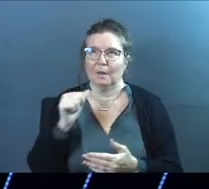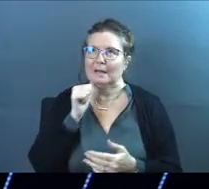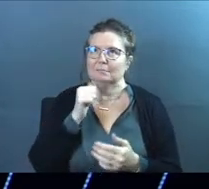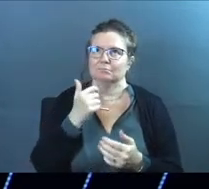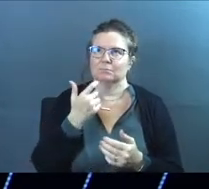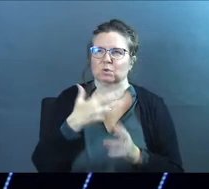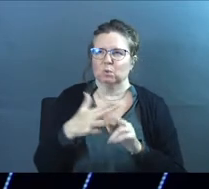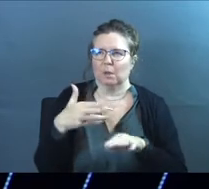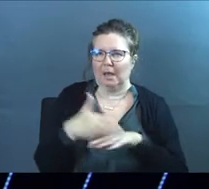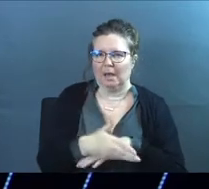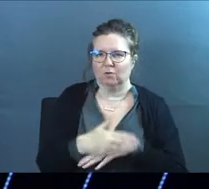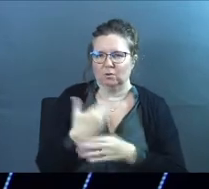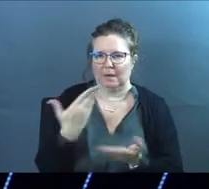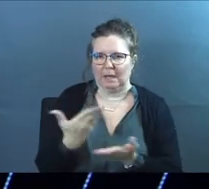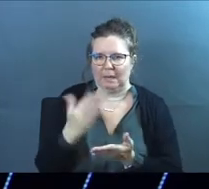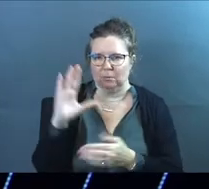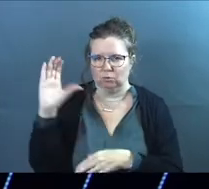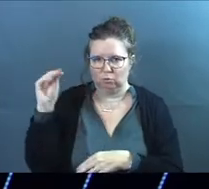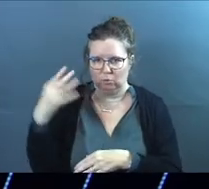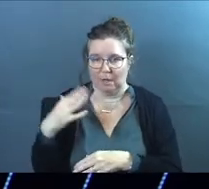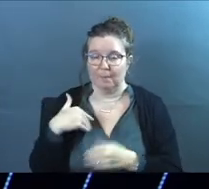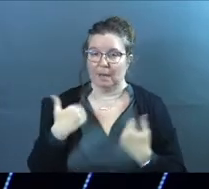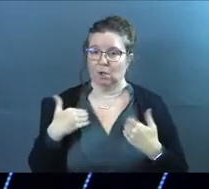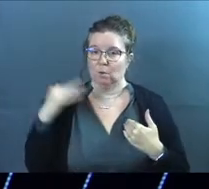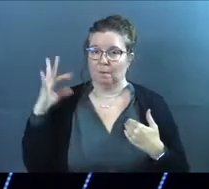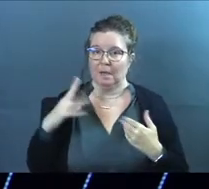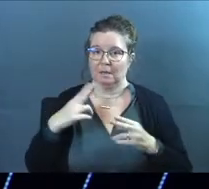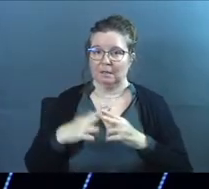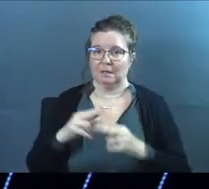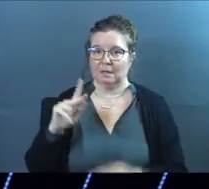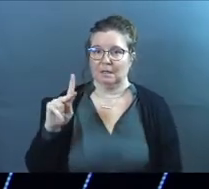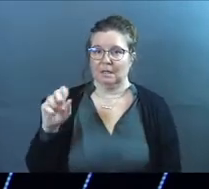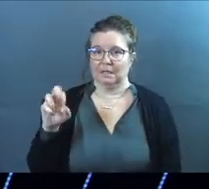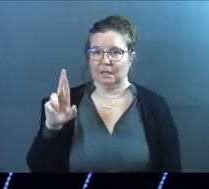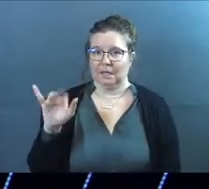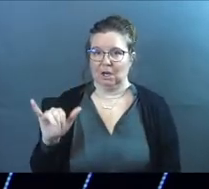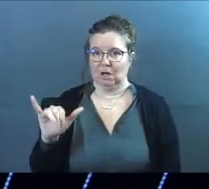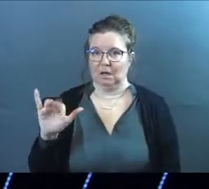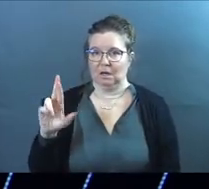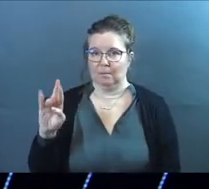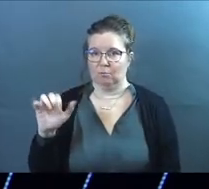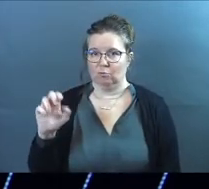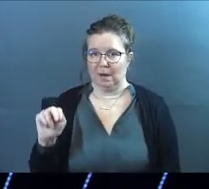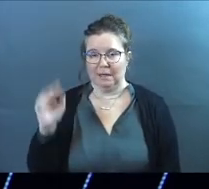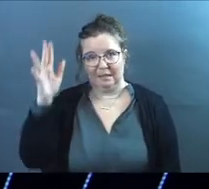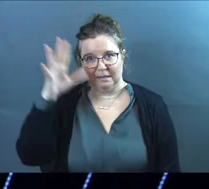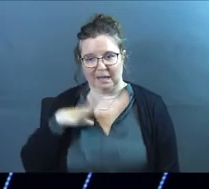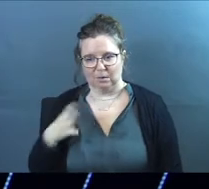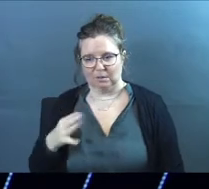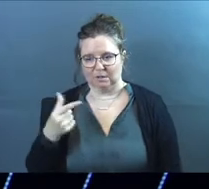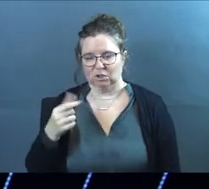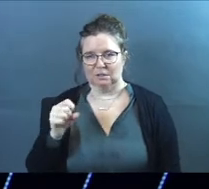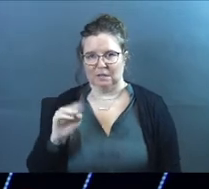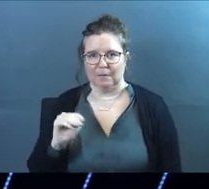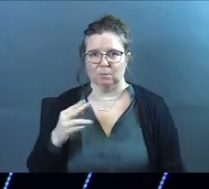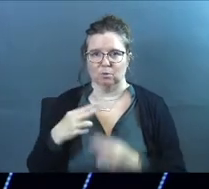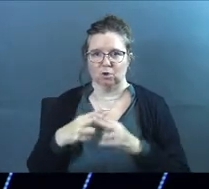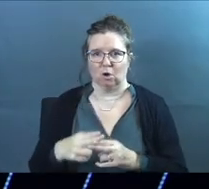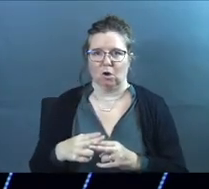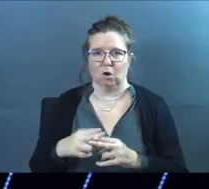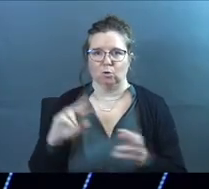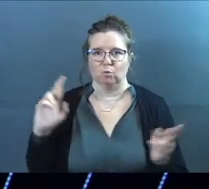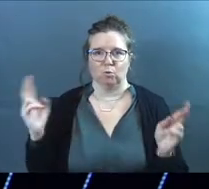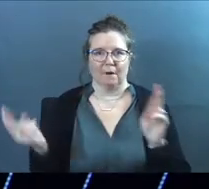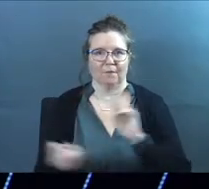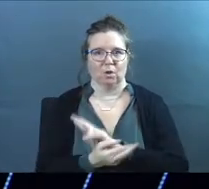not long after I got to Grace, my youth pastor's name was Kerry Bryan. He was here for GSM at the time. was called Revolution Youth.